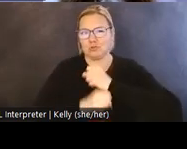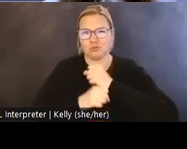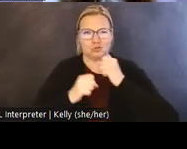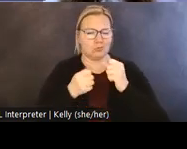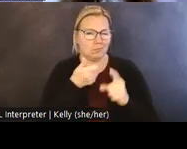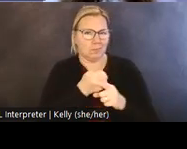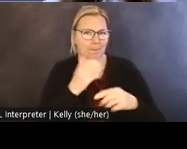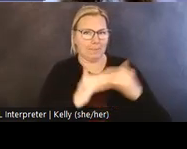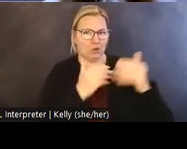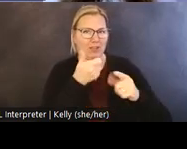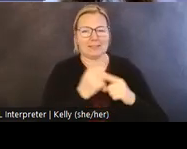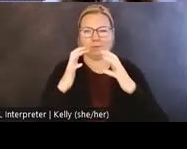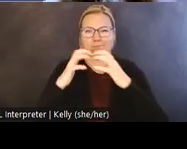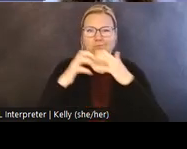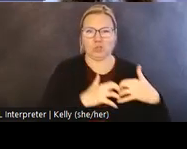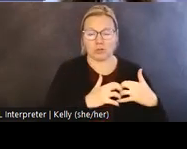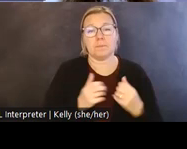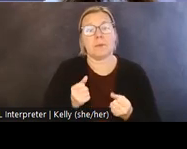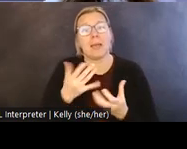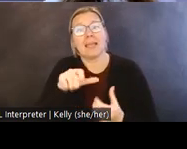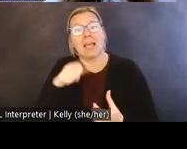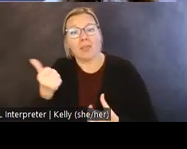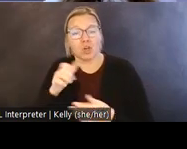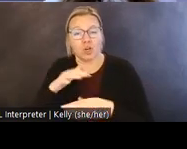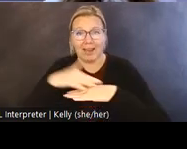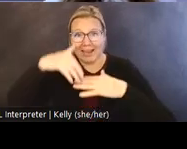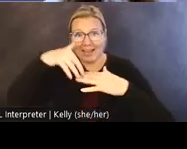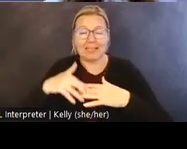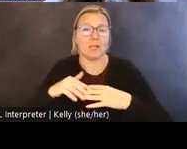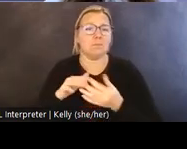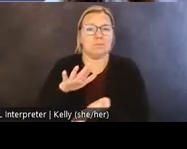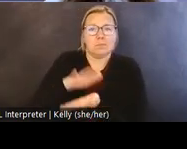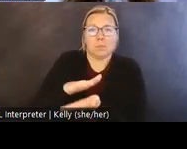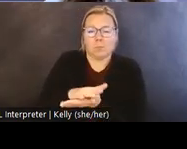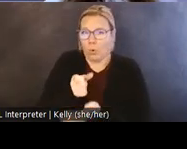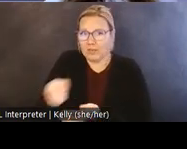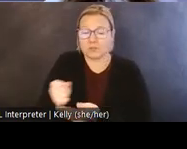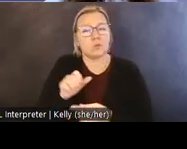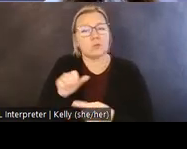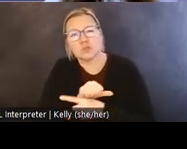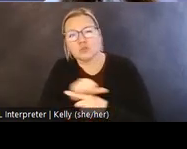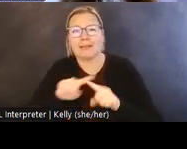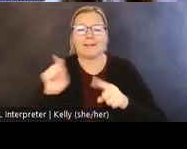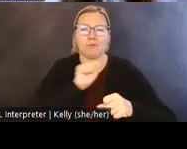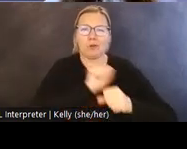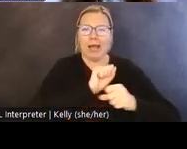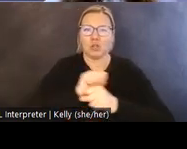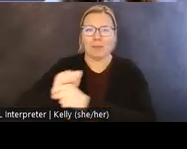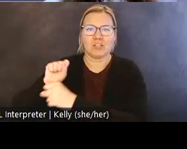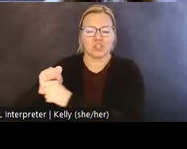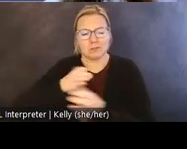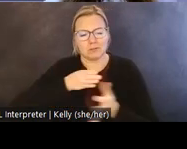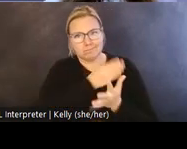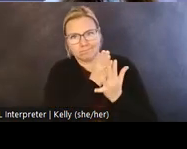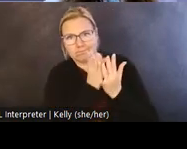Like many other Indian boarding schools, children at the school were trained in a variety of occupations that reflected the